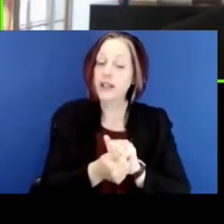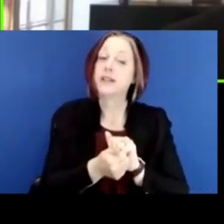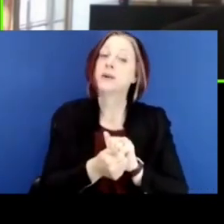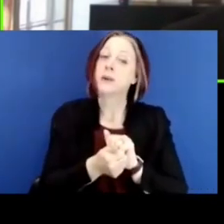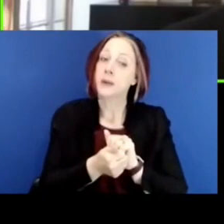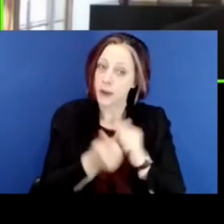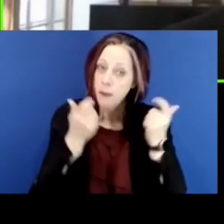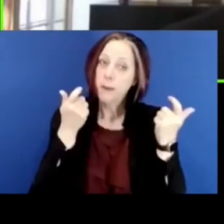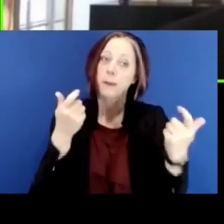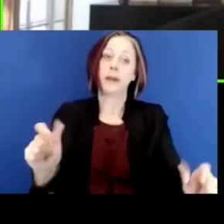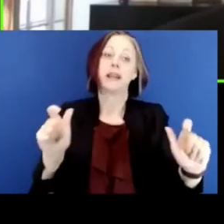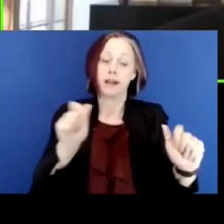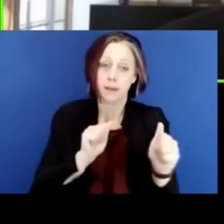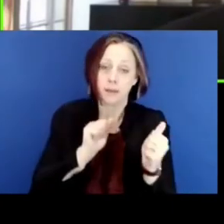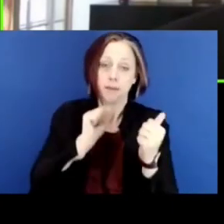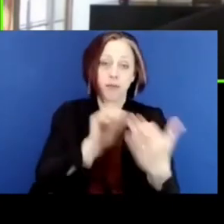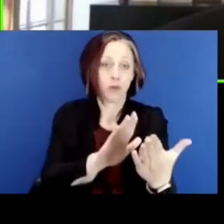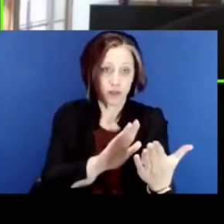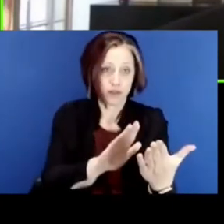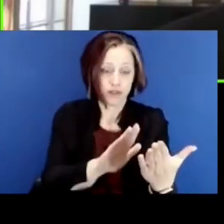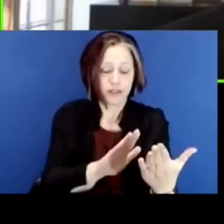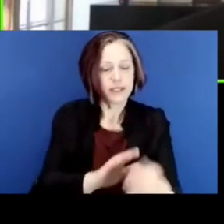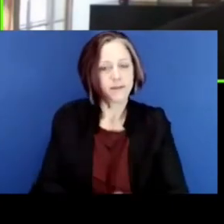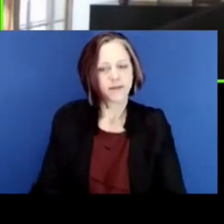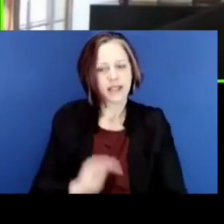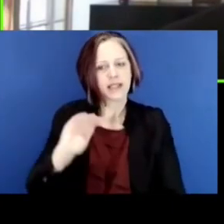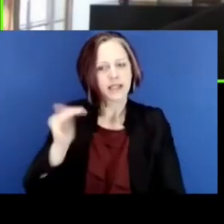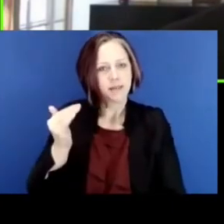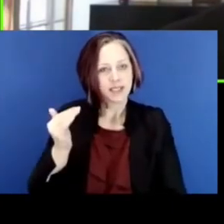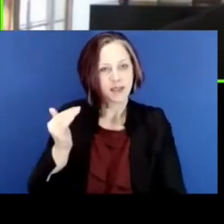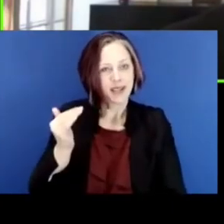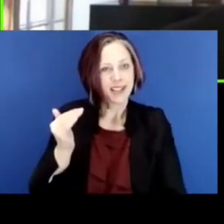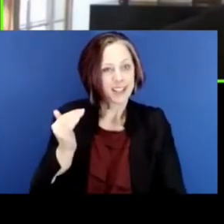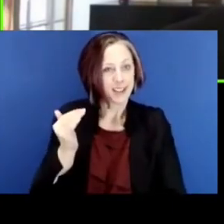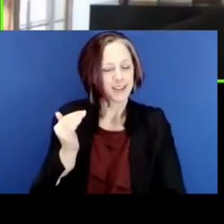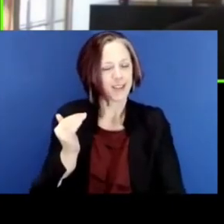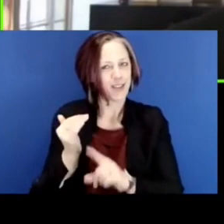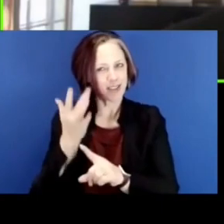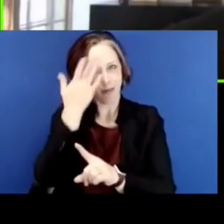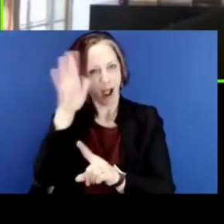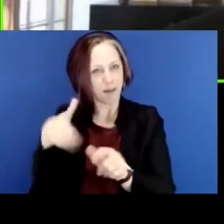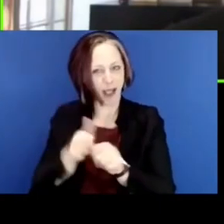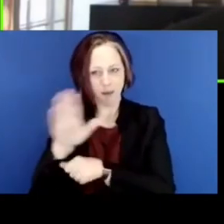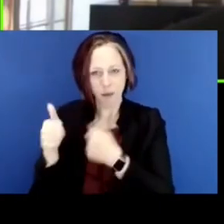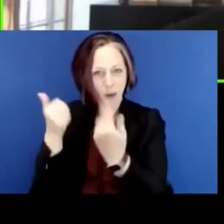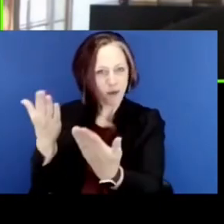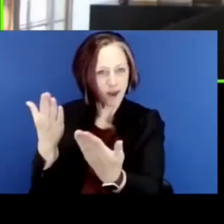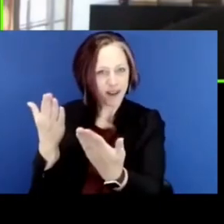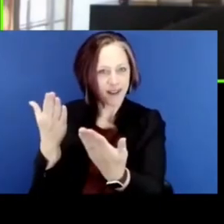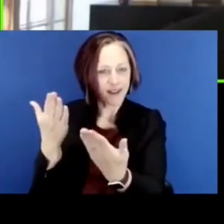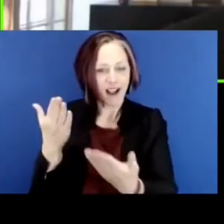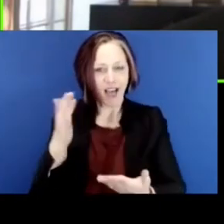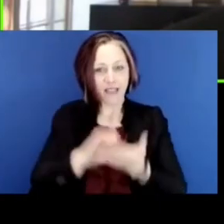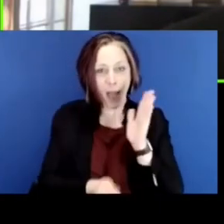significant approach. But that seems to be the genius of what you're proposing is it's a moment